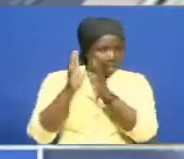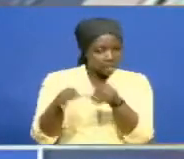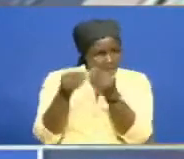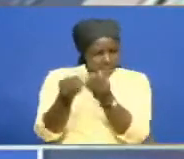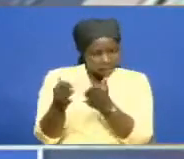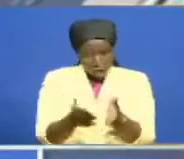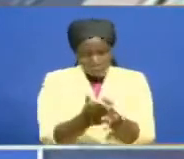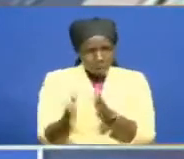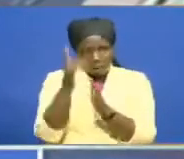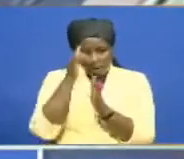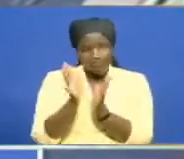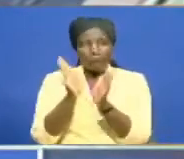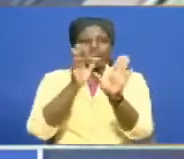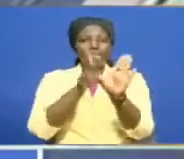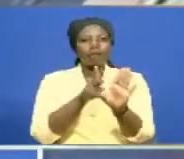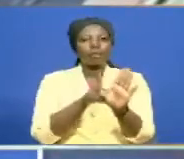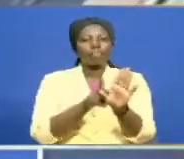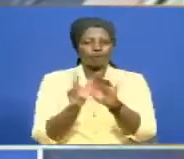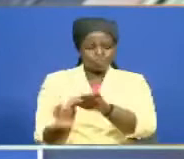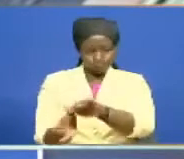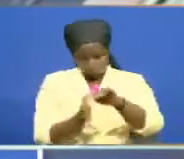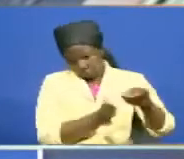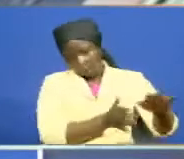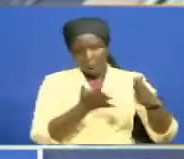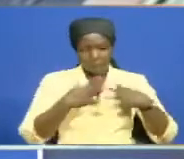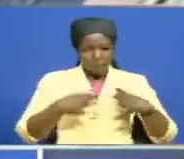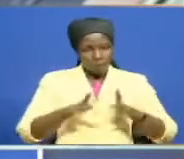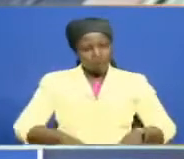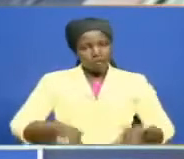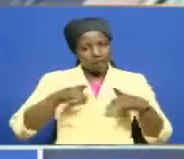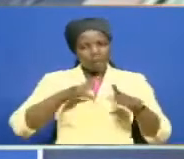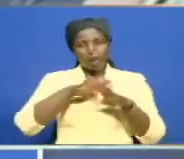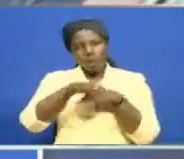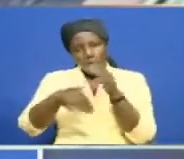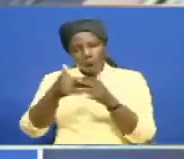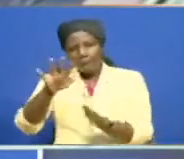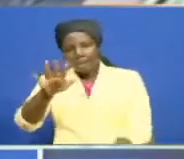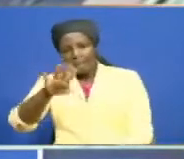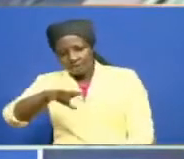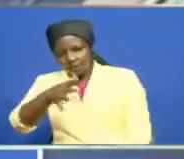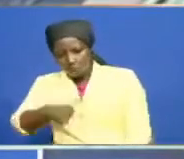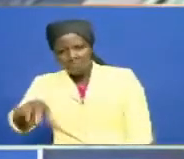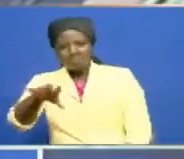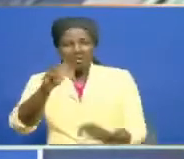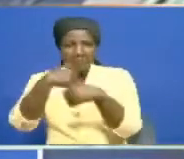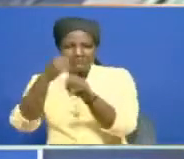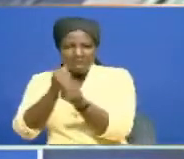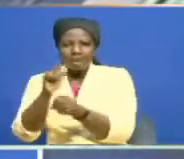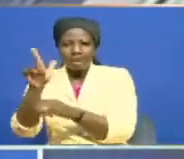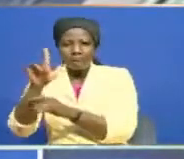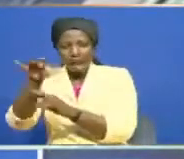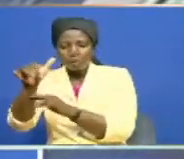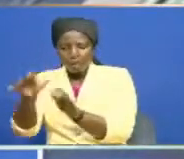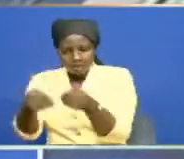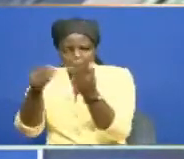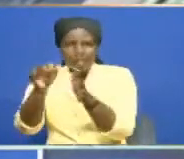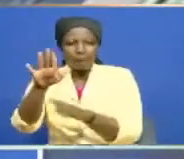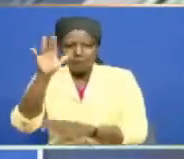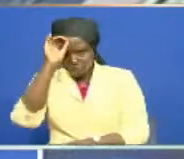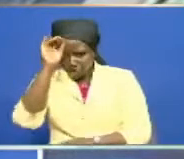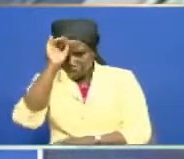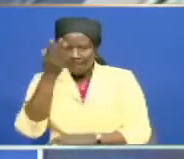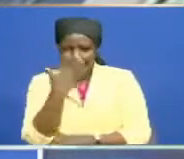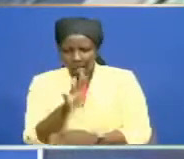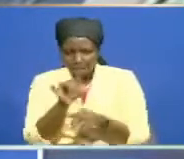participation. Meanwhile, residents in all five constituencies that make up Lekipia County have given their opinion about the